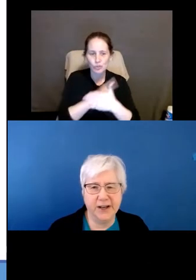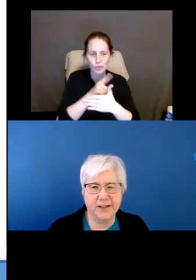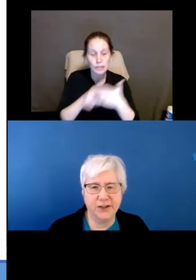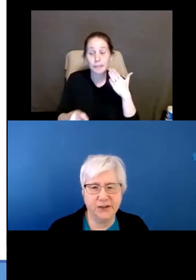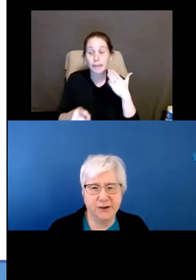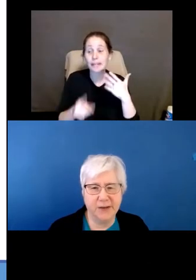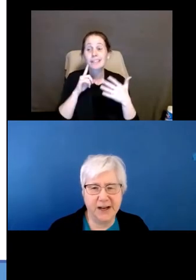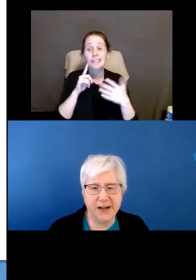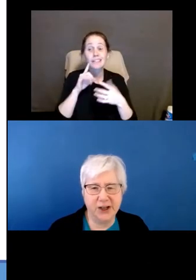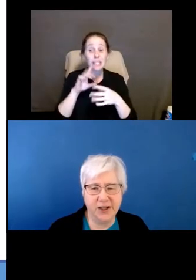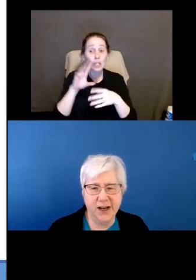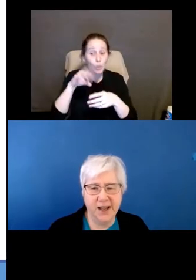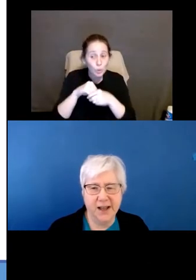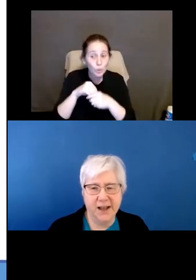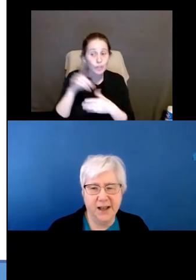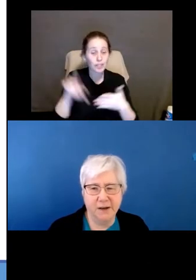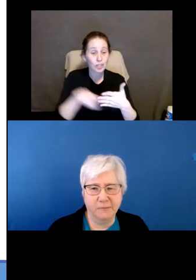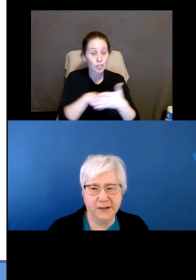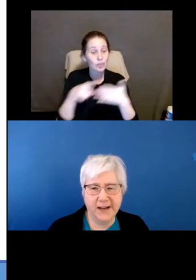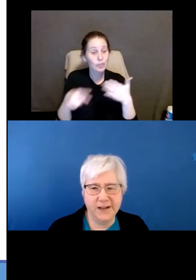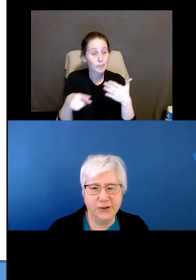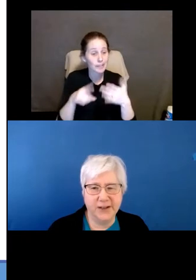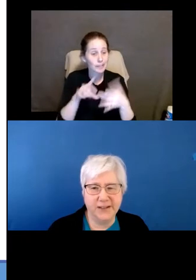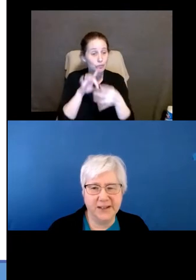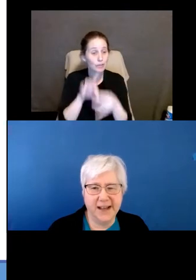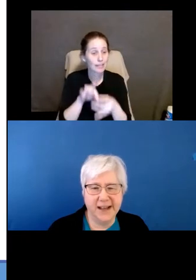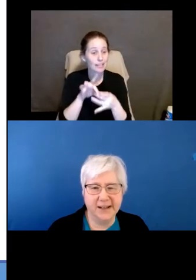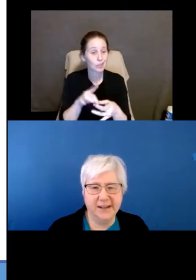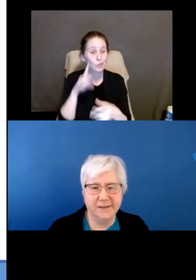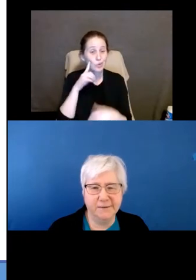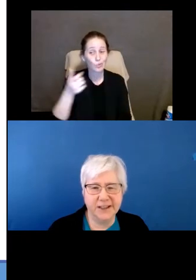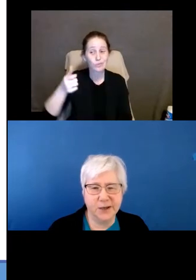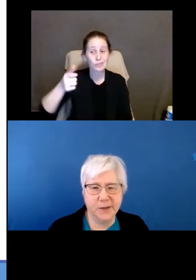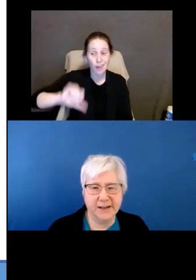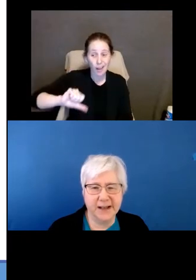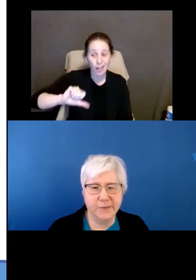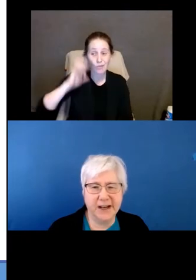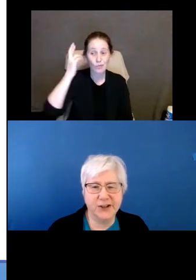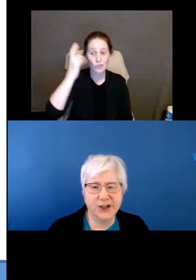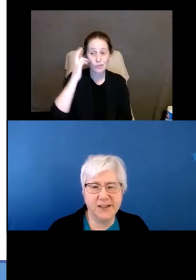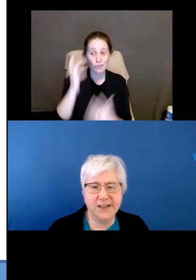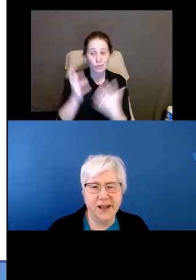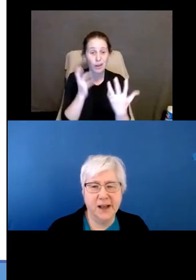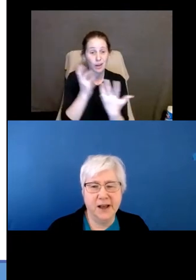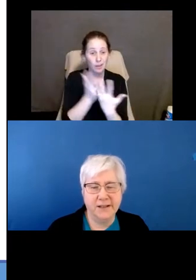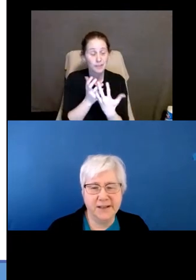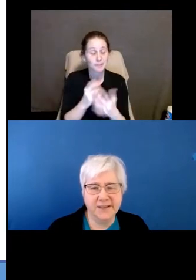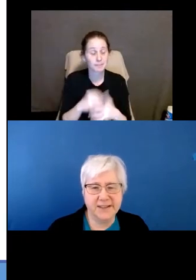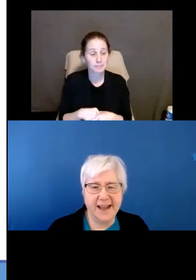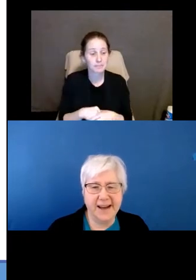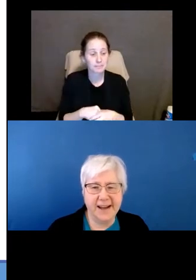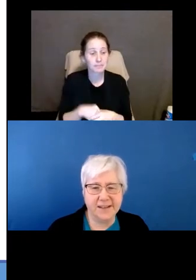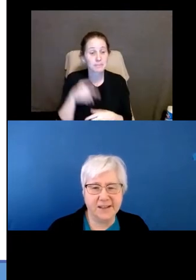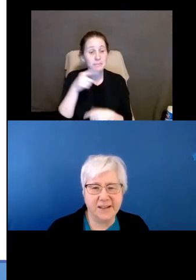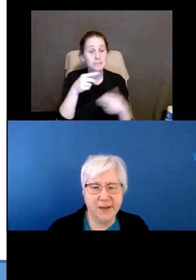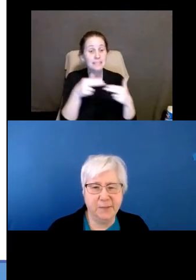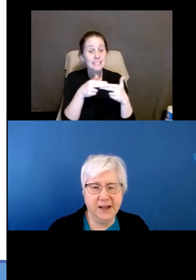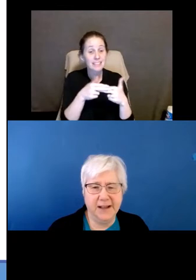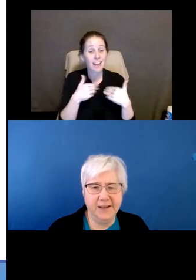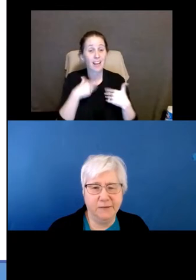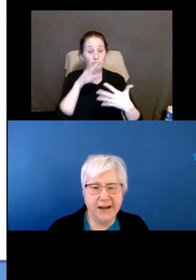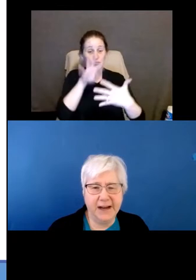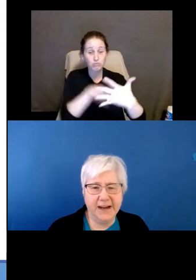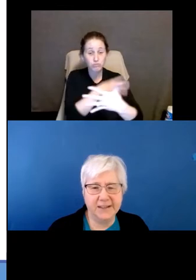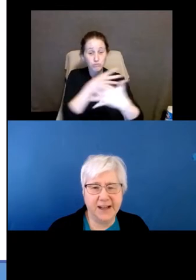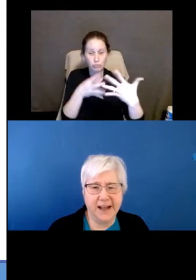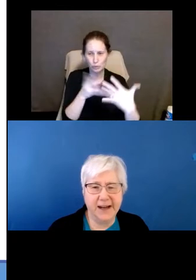including discrimination relating to the denial of reasonable accommodations. This slide has a table